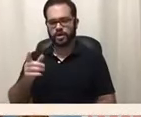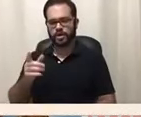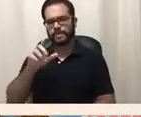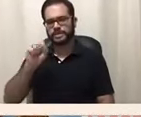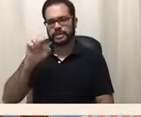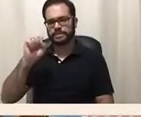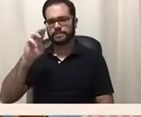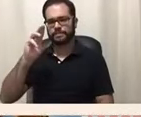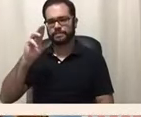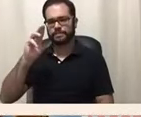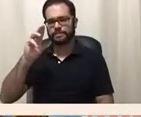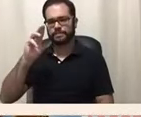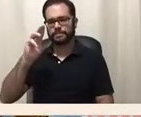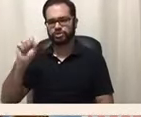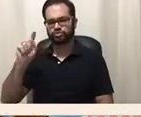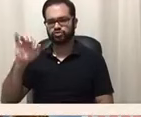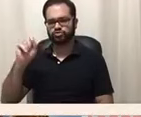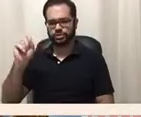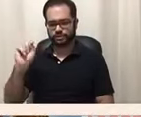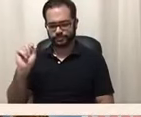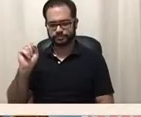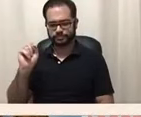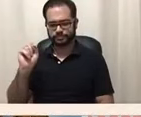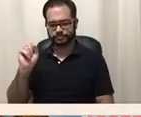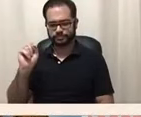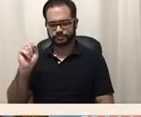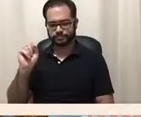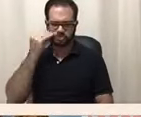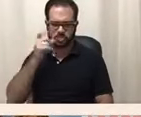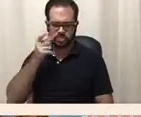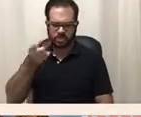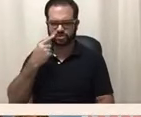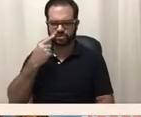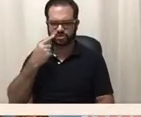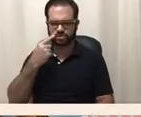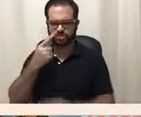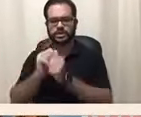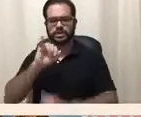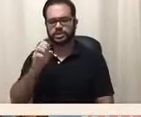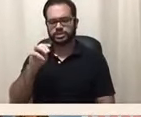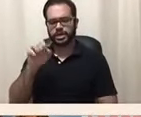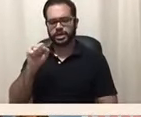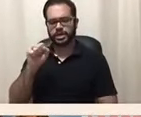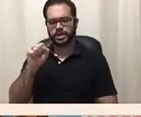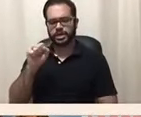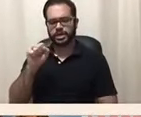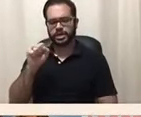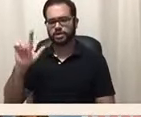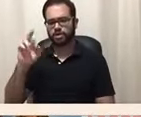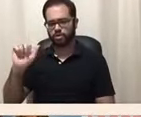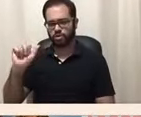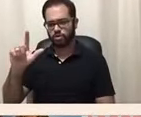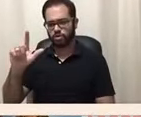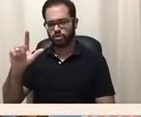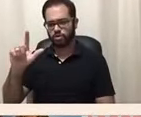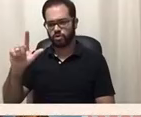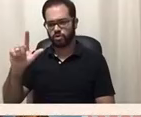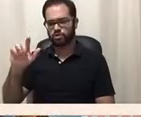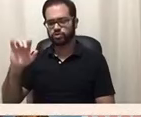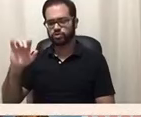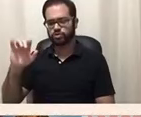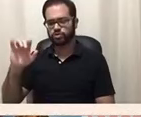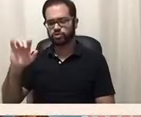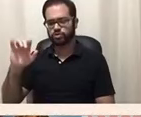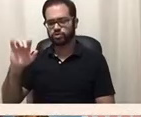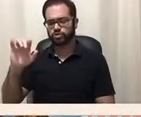a another well-known actor who has a speech-related disability also got his start on that show